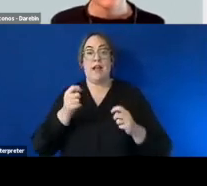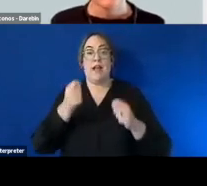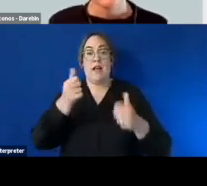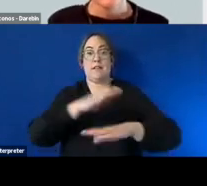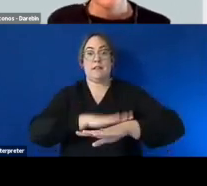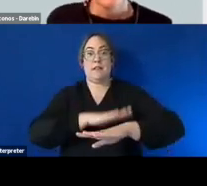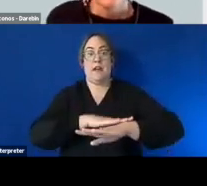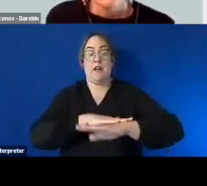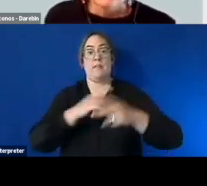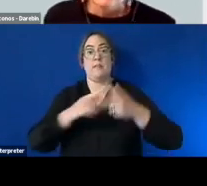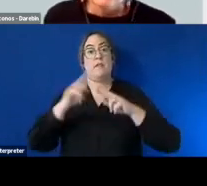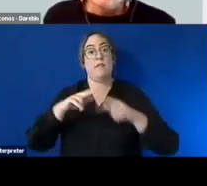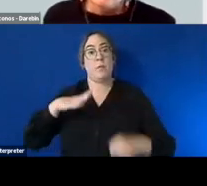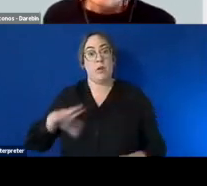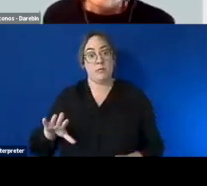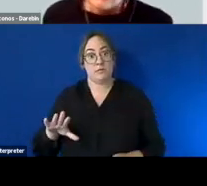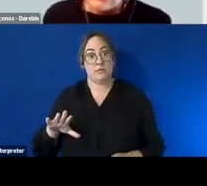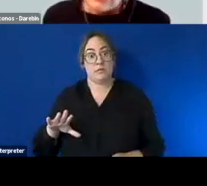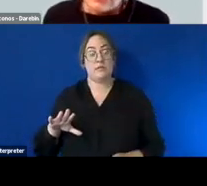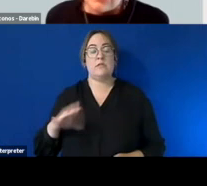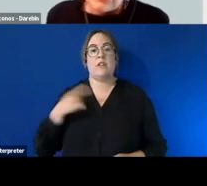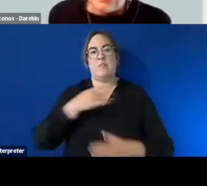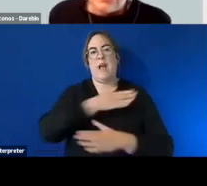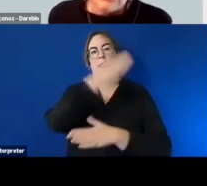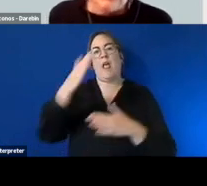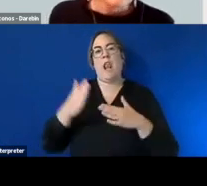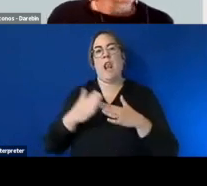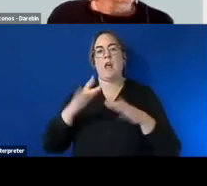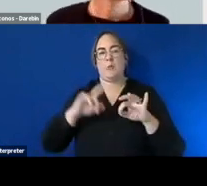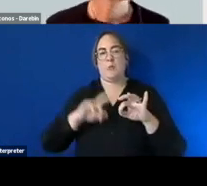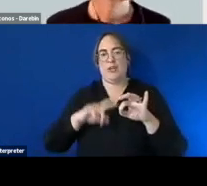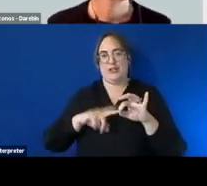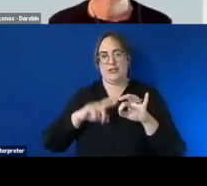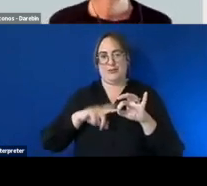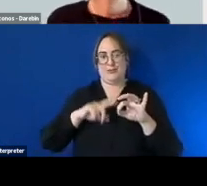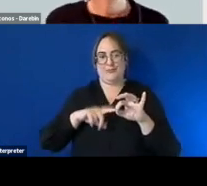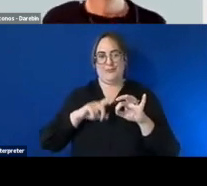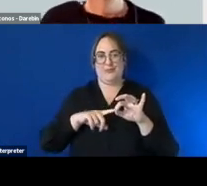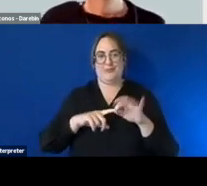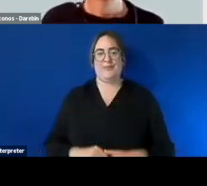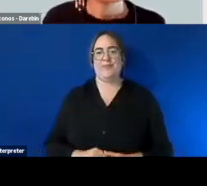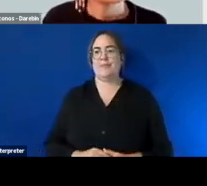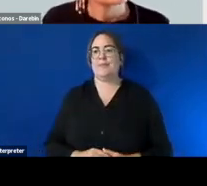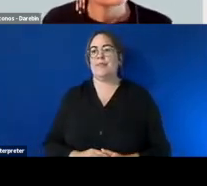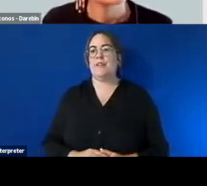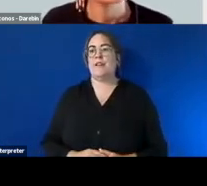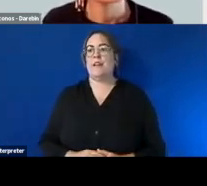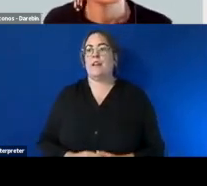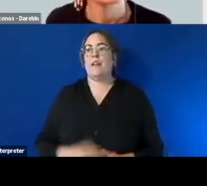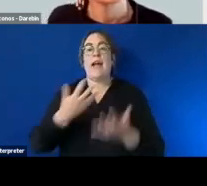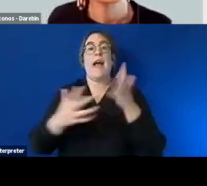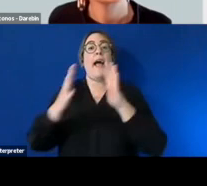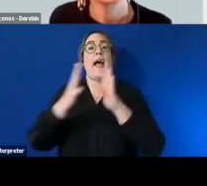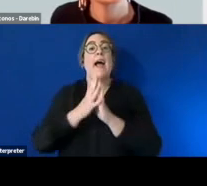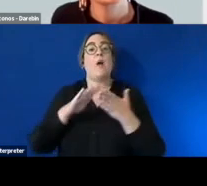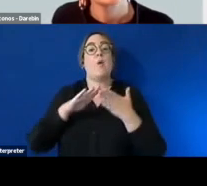if they choose to do so so we might make this the last question uh before i wrap up another question from reese um how do we help young people